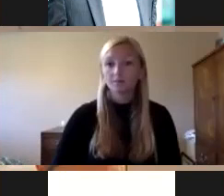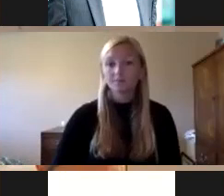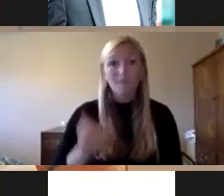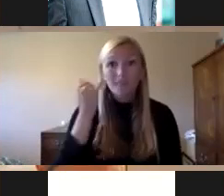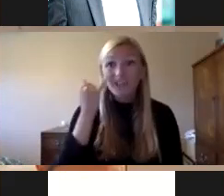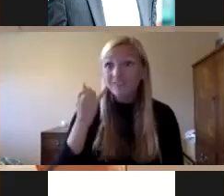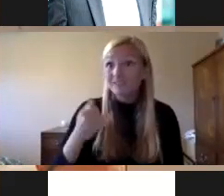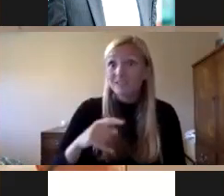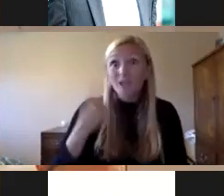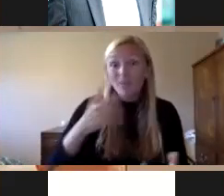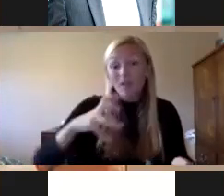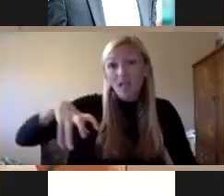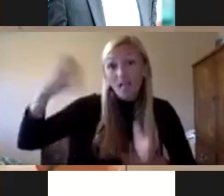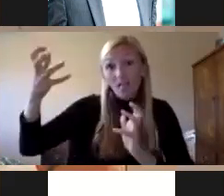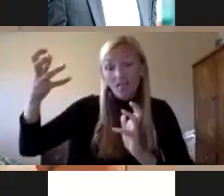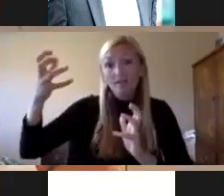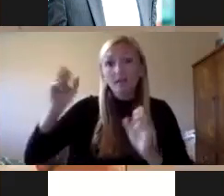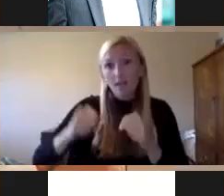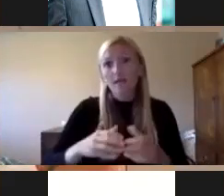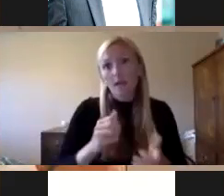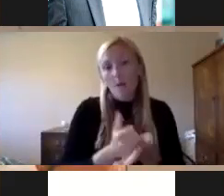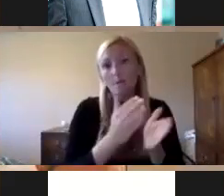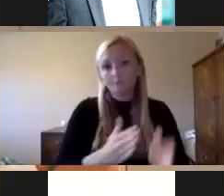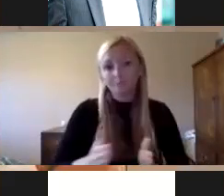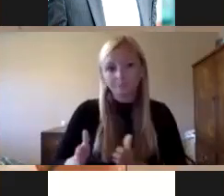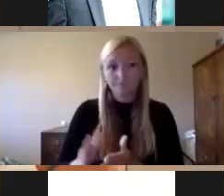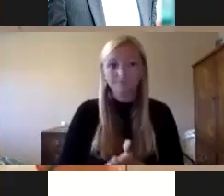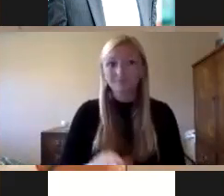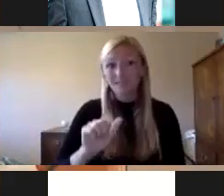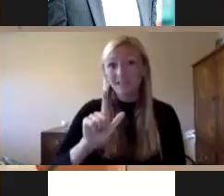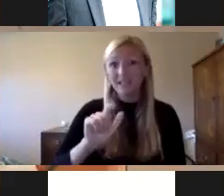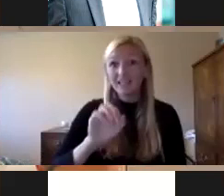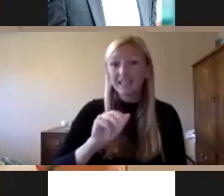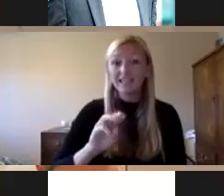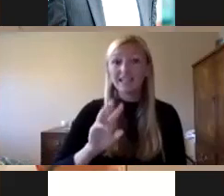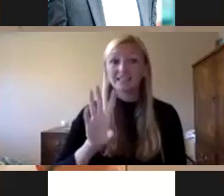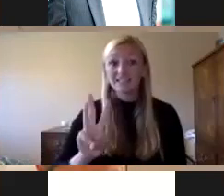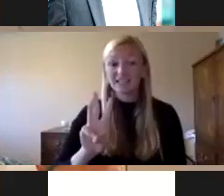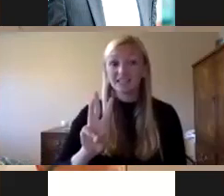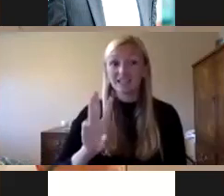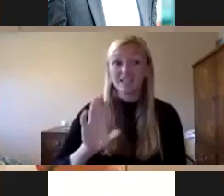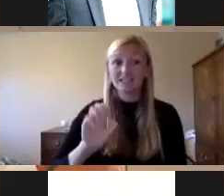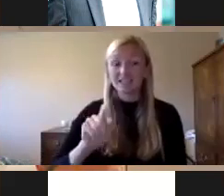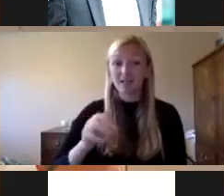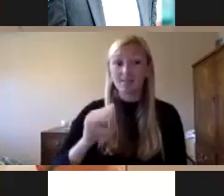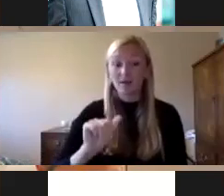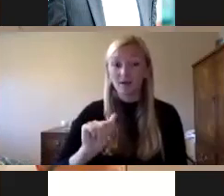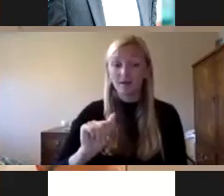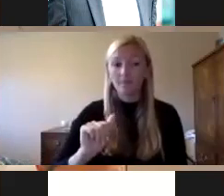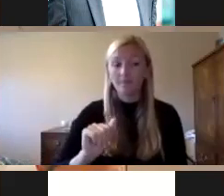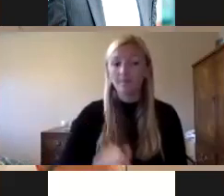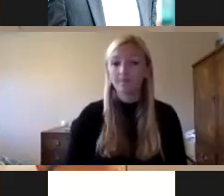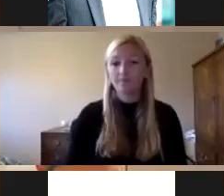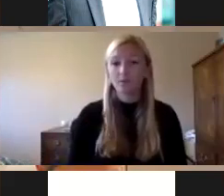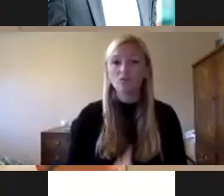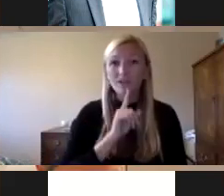something does happen, and I'll share those resources in the future. I use Lean Six Sigma for hazard analysis as a Lean Six Sigma instructor. think it's really important that we